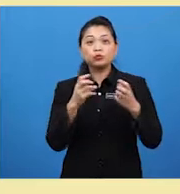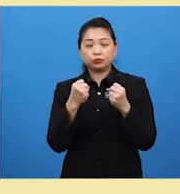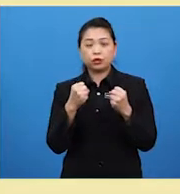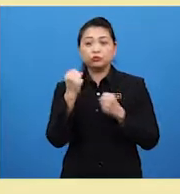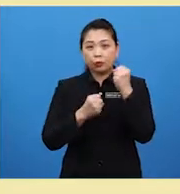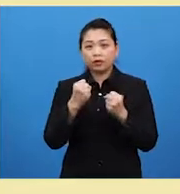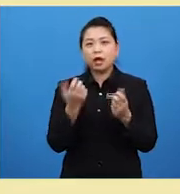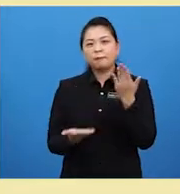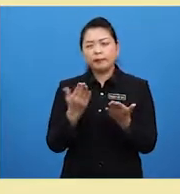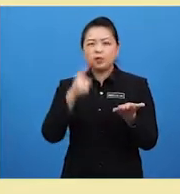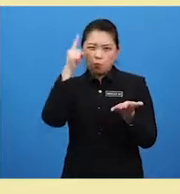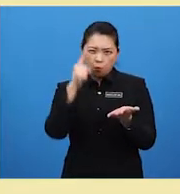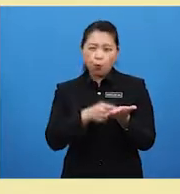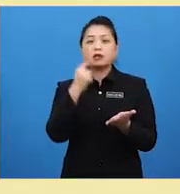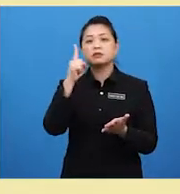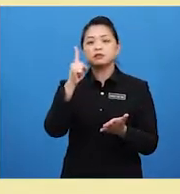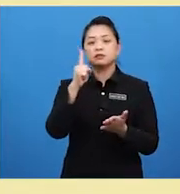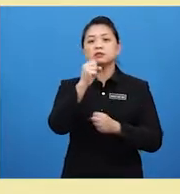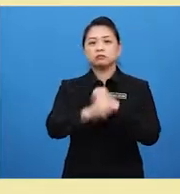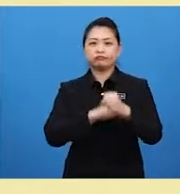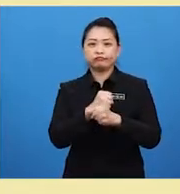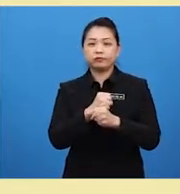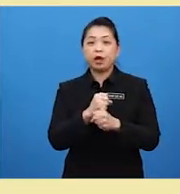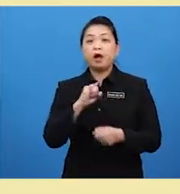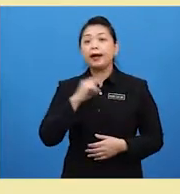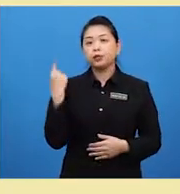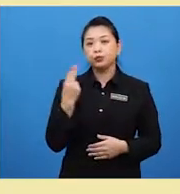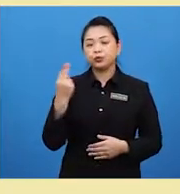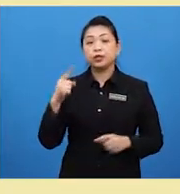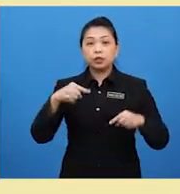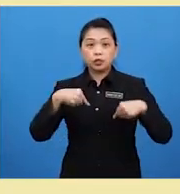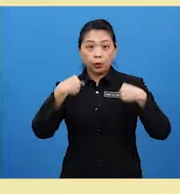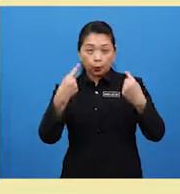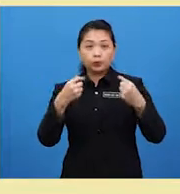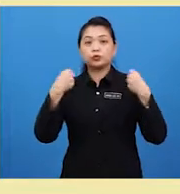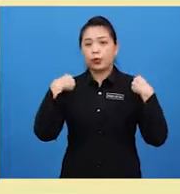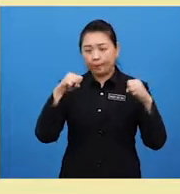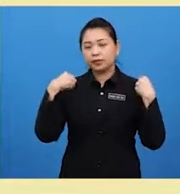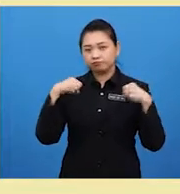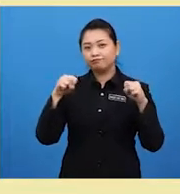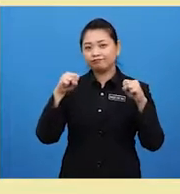Maybe once a year. I usually go shopping instead.